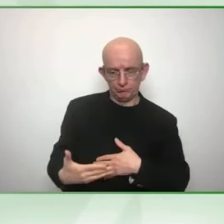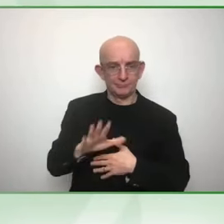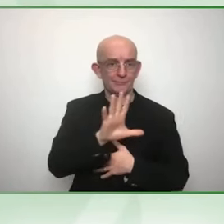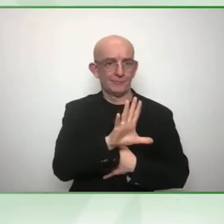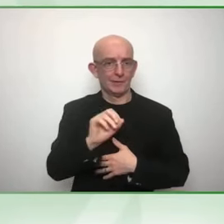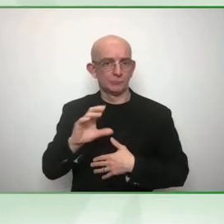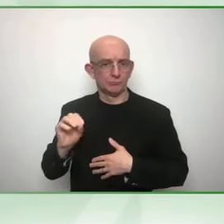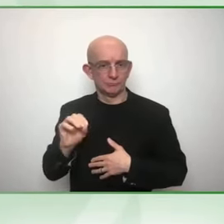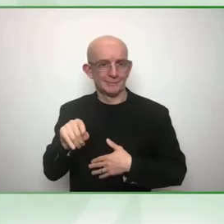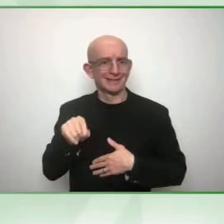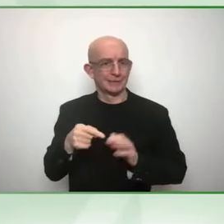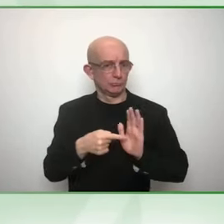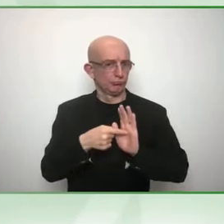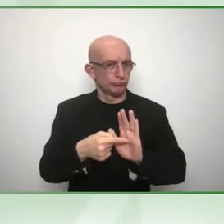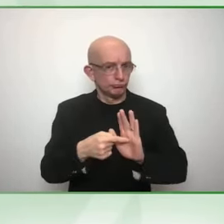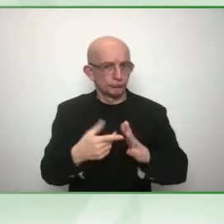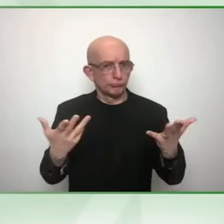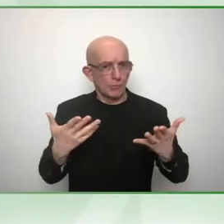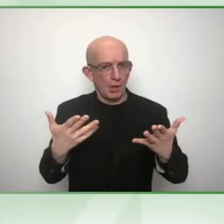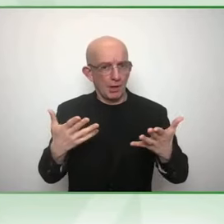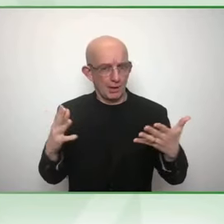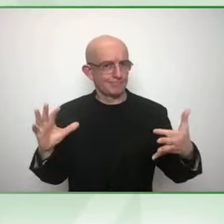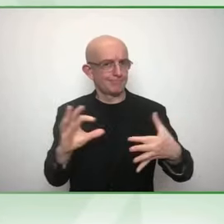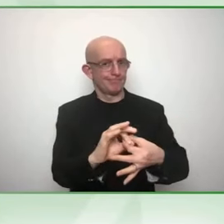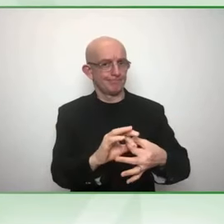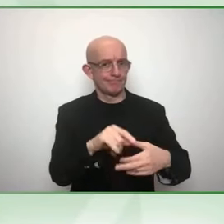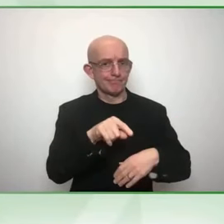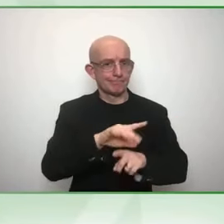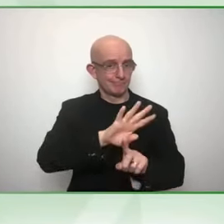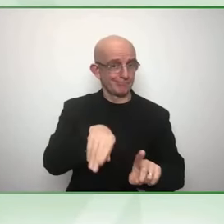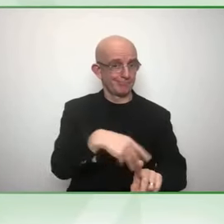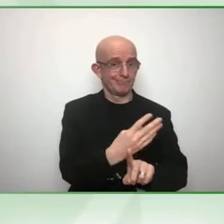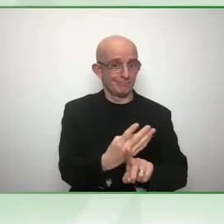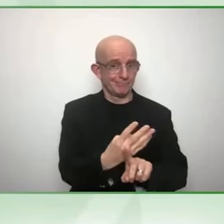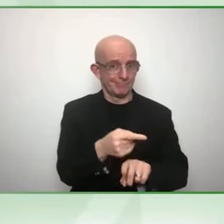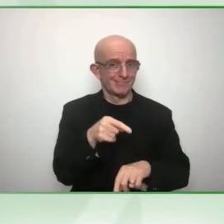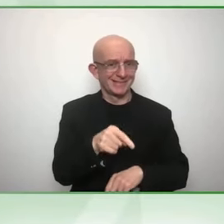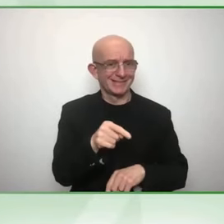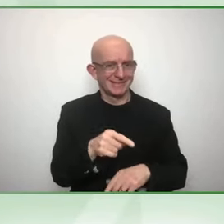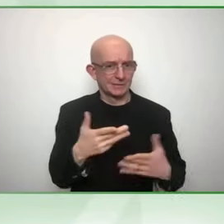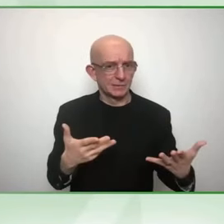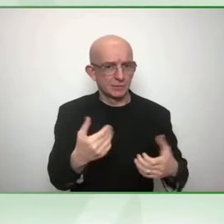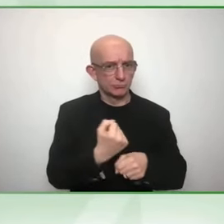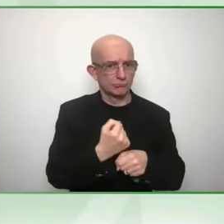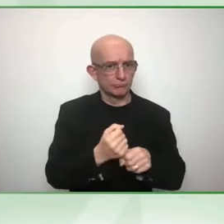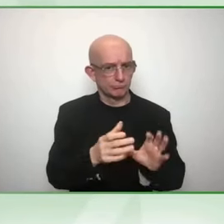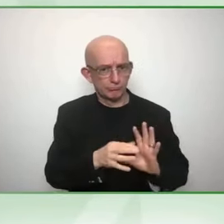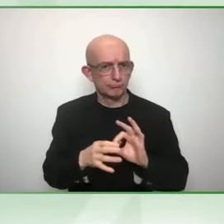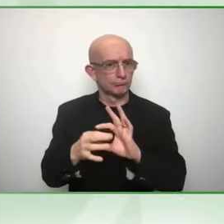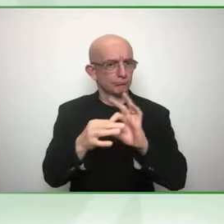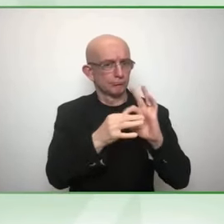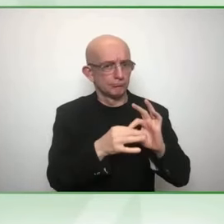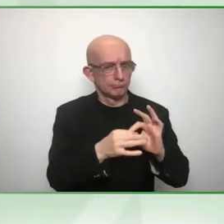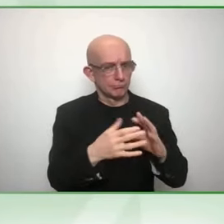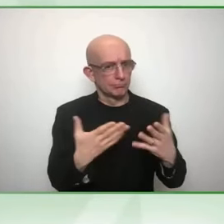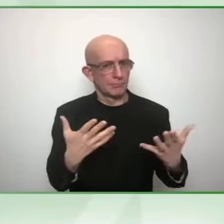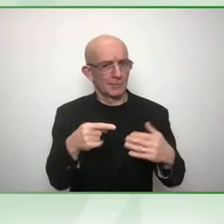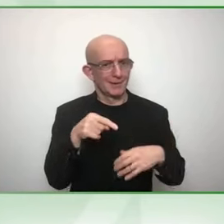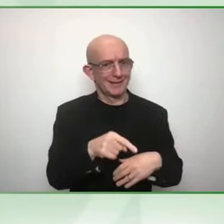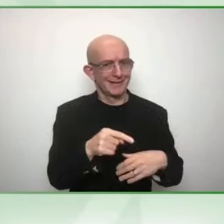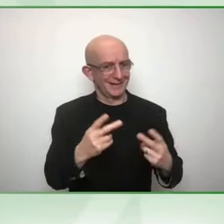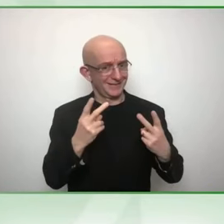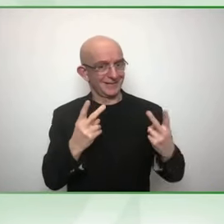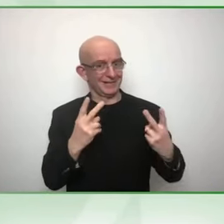is ensure we have broken the CEO's silence on disability business inclusion. Radically transforming that business